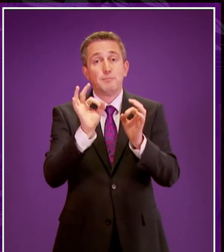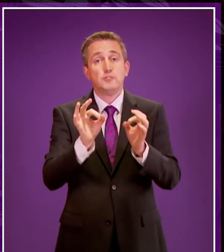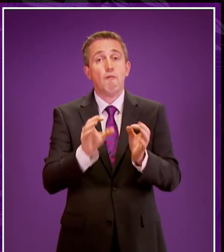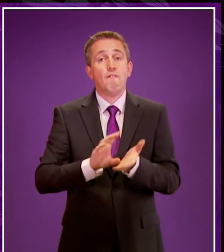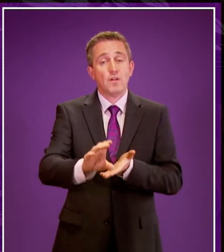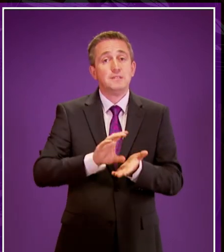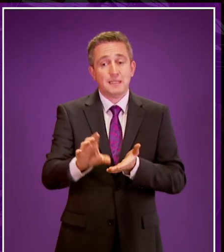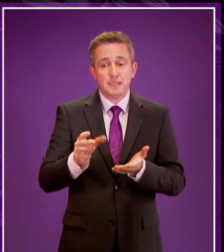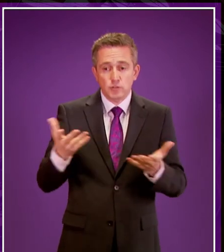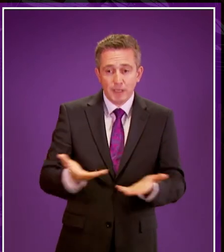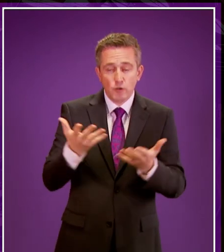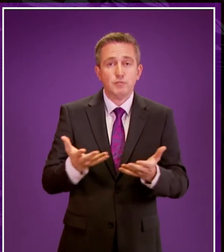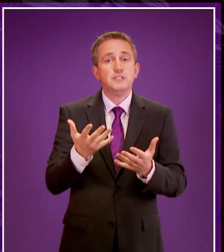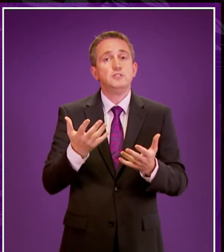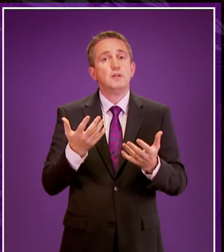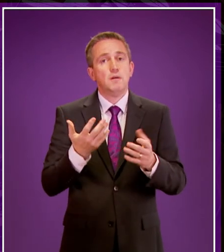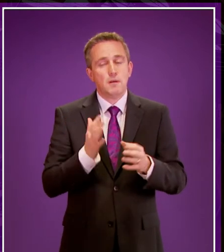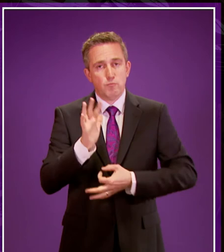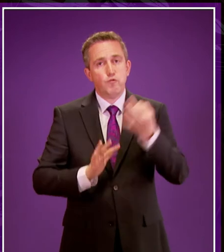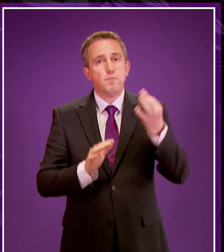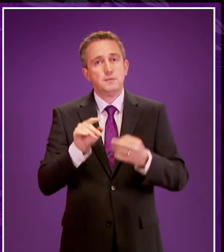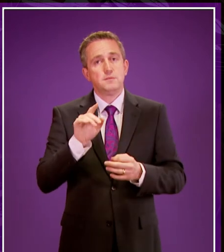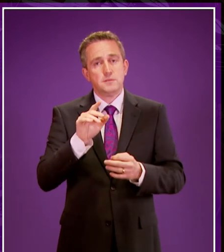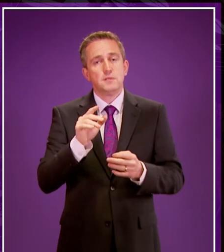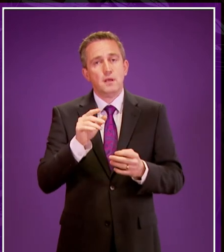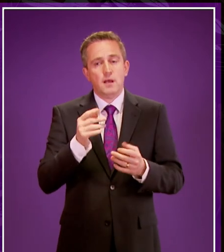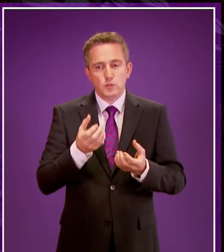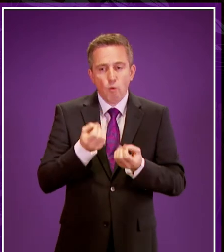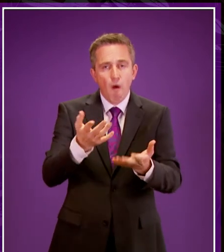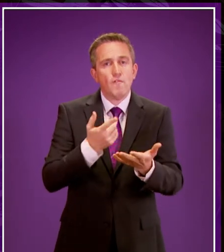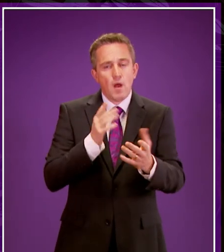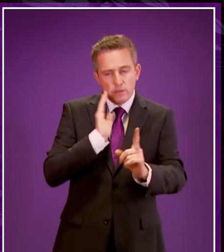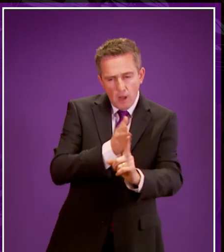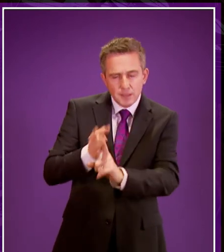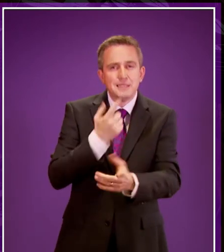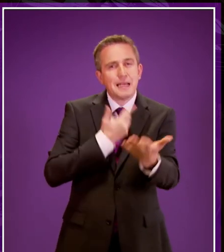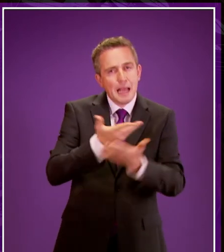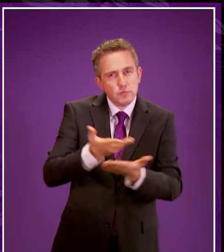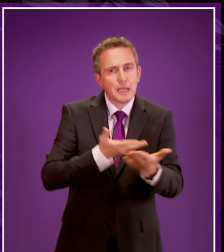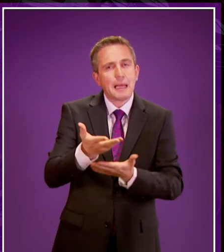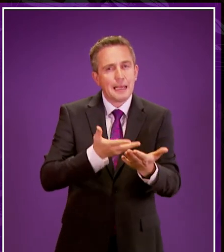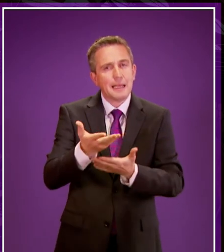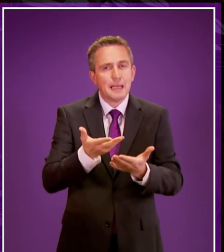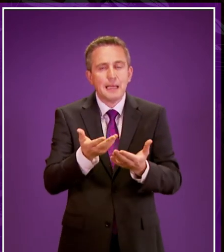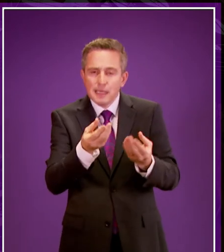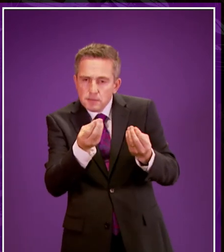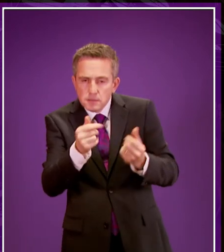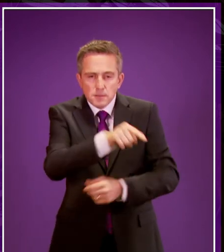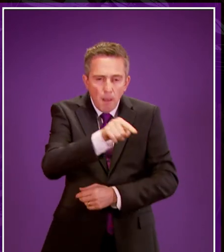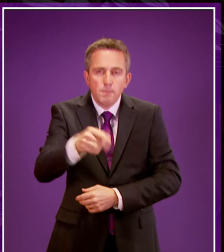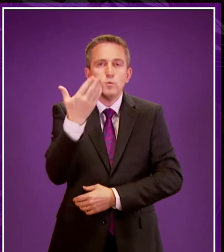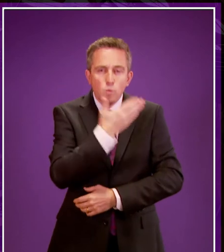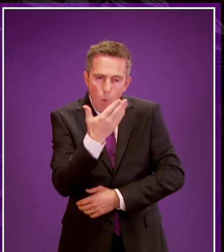participating in a research project to deliver targeted counselling services in a limited number of schools